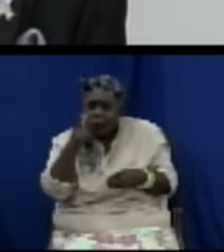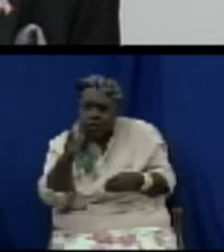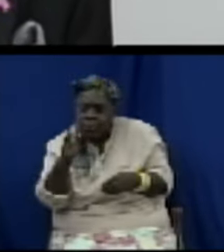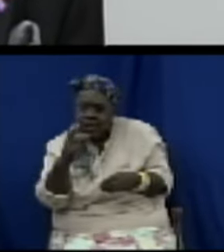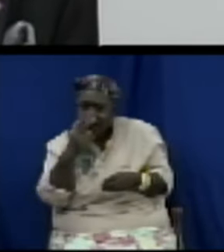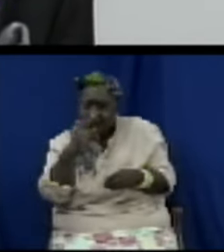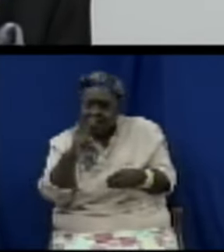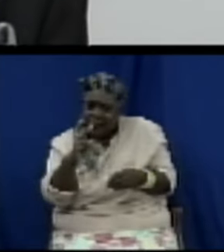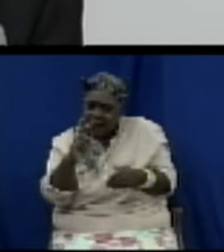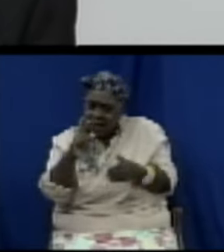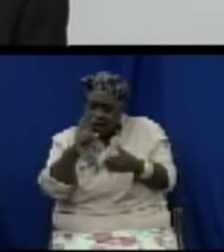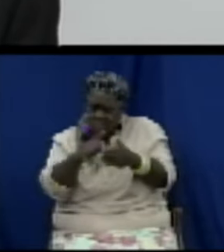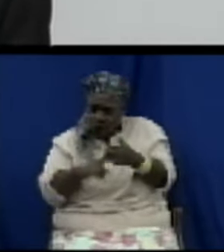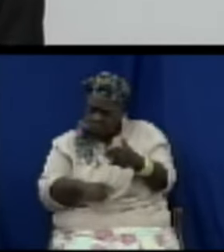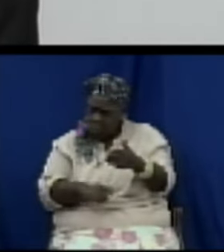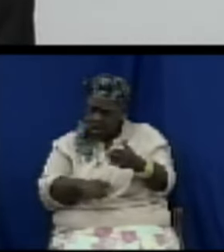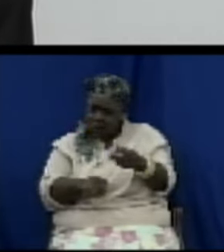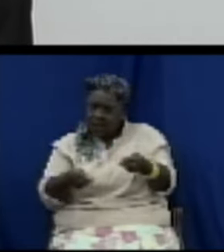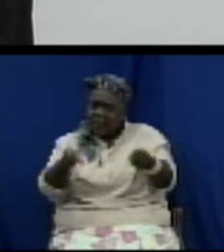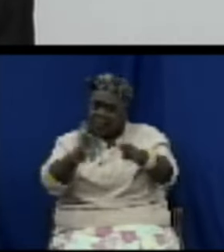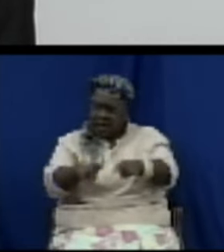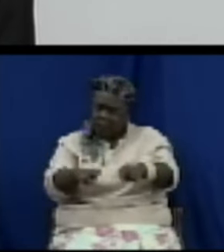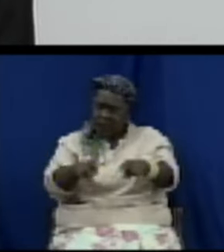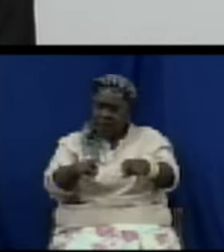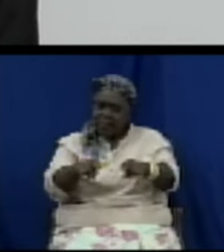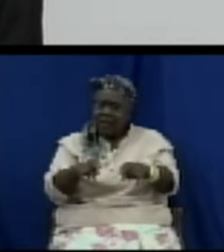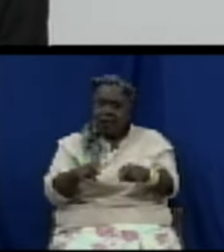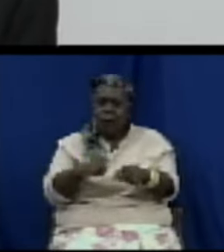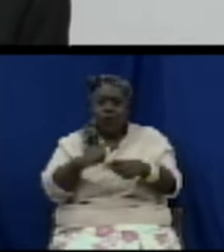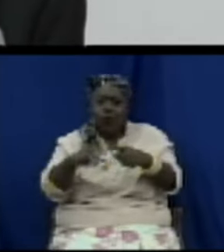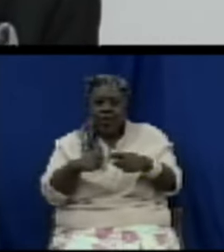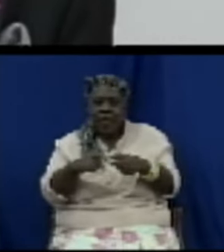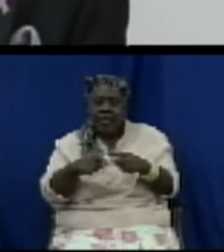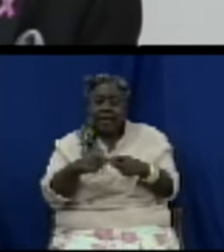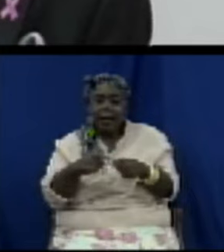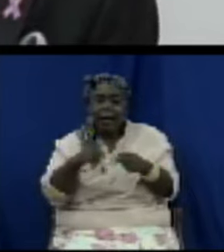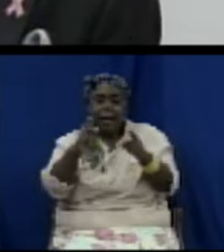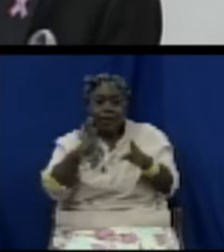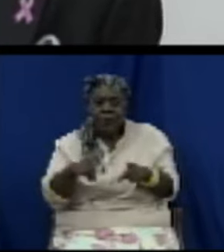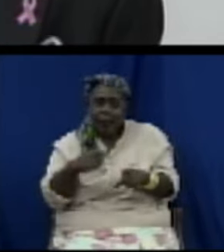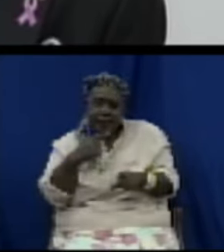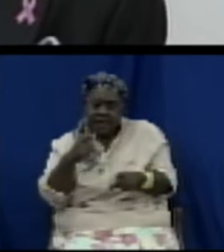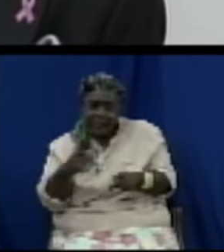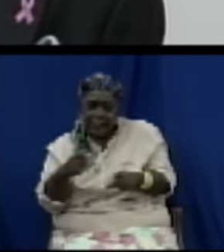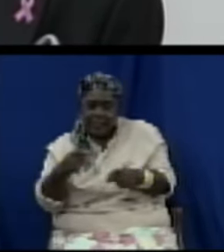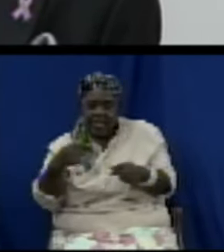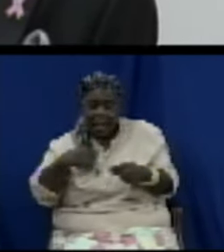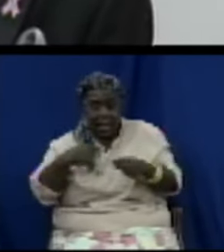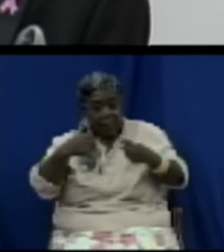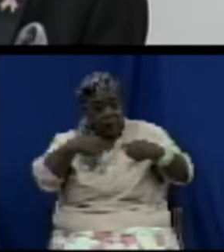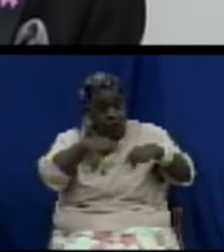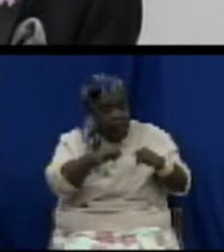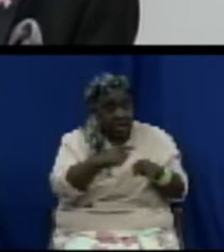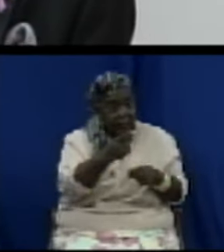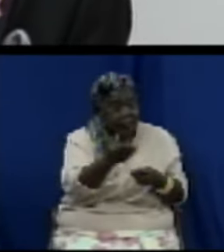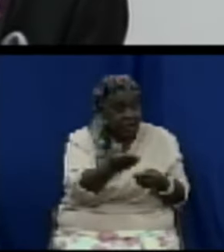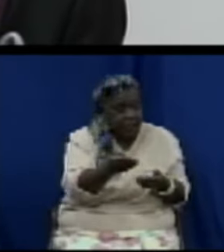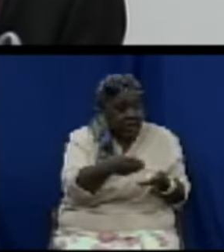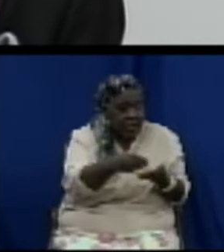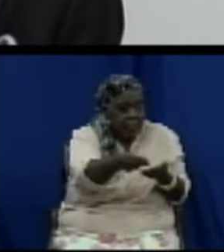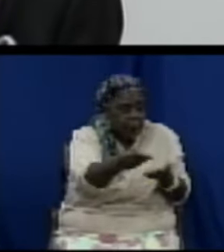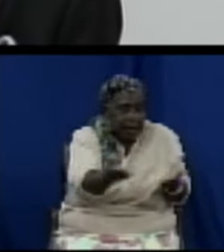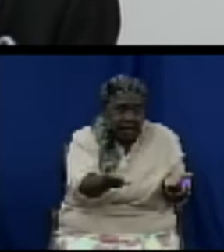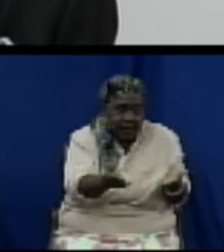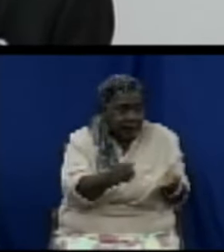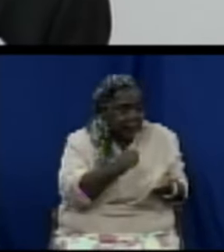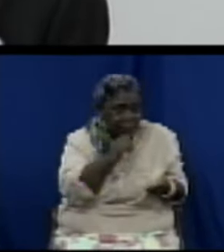investigations on behalf of consumers who have been adversely affected in relation